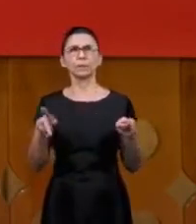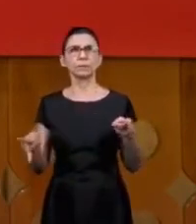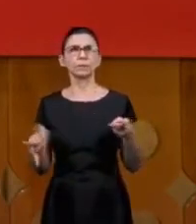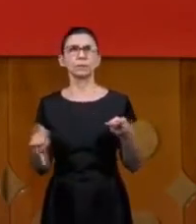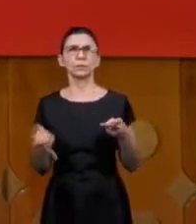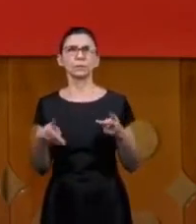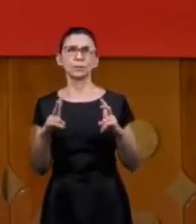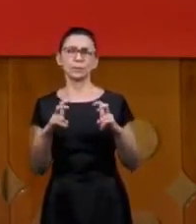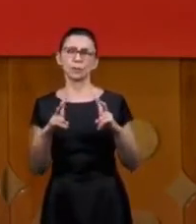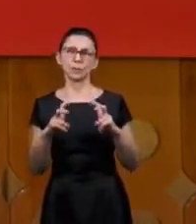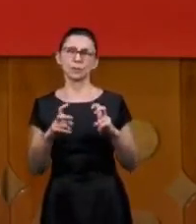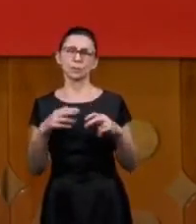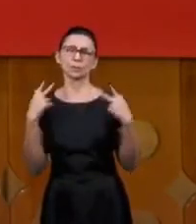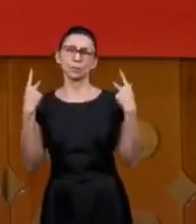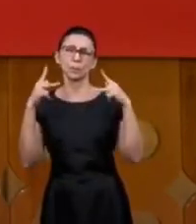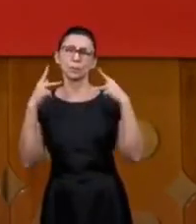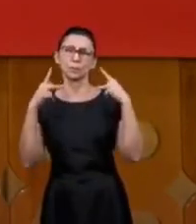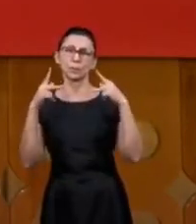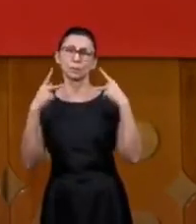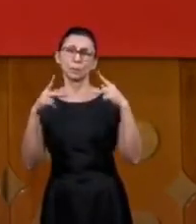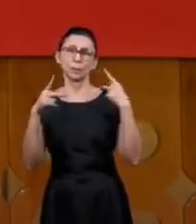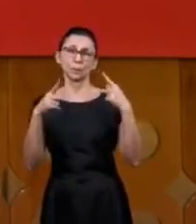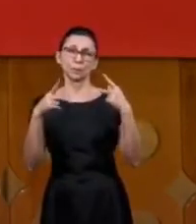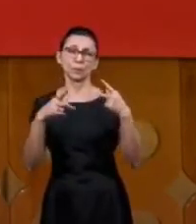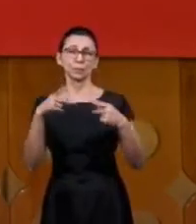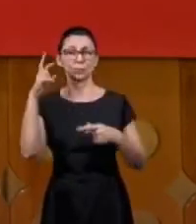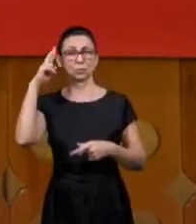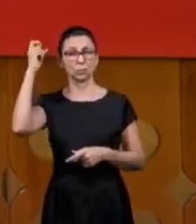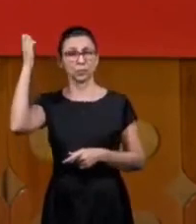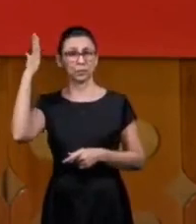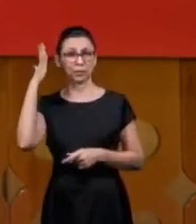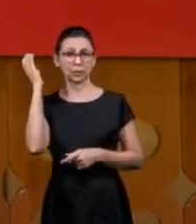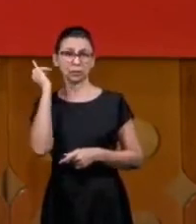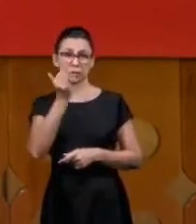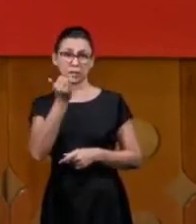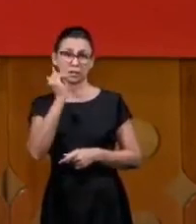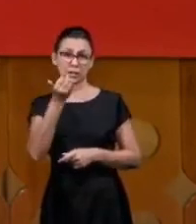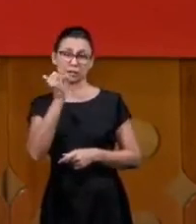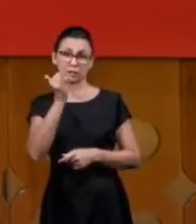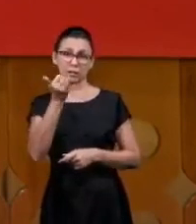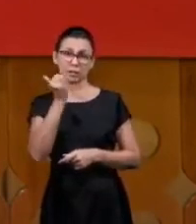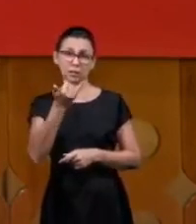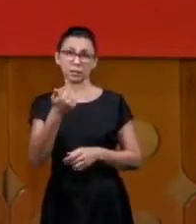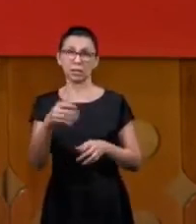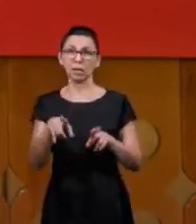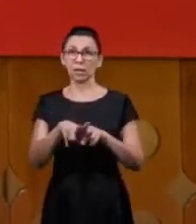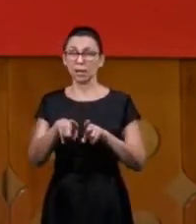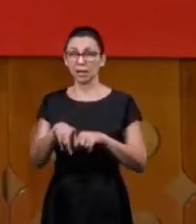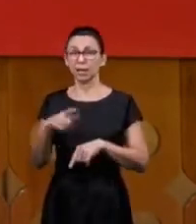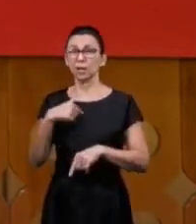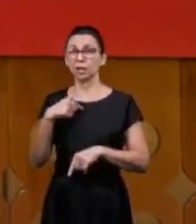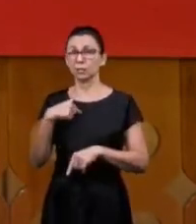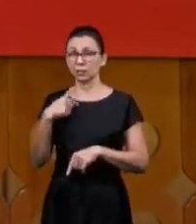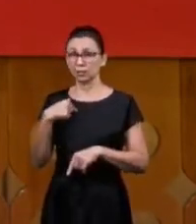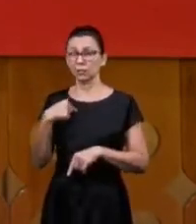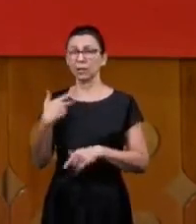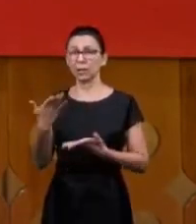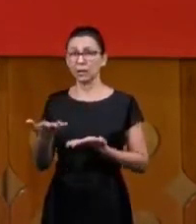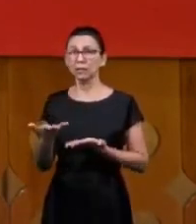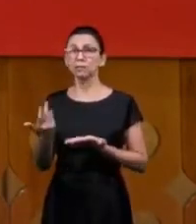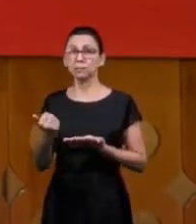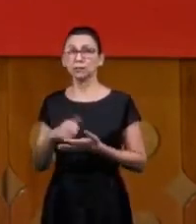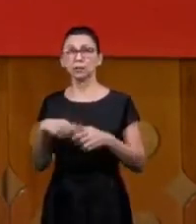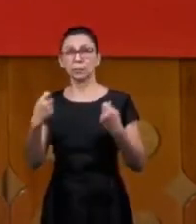I always said this in the seminar the Lord revealed to say it I'm saying it they're for me as well they're for everyone the pastors